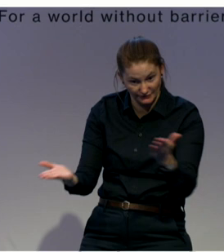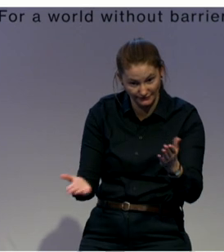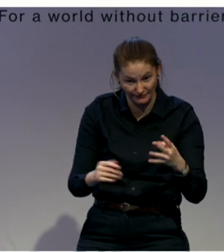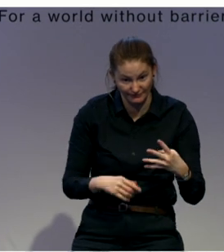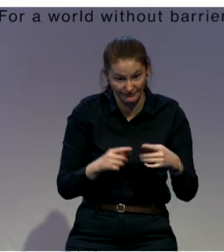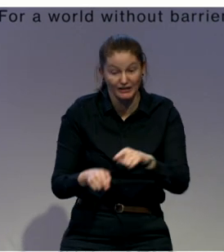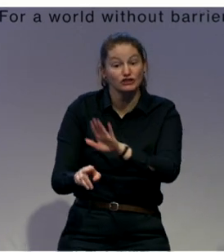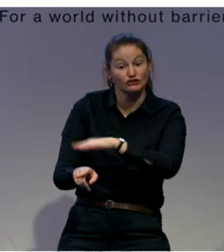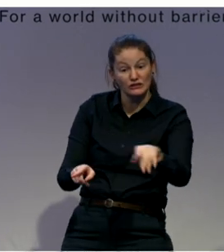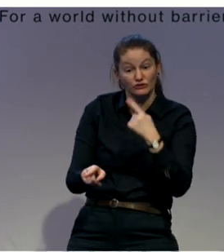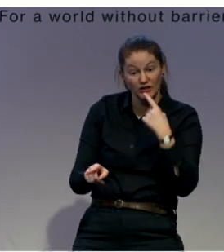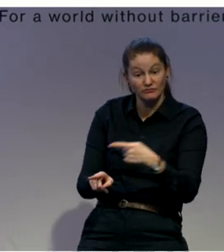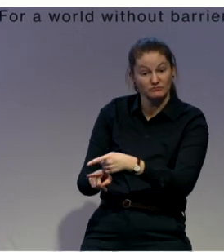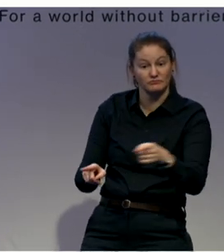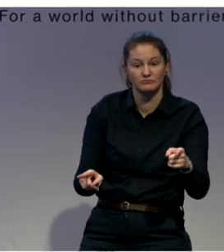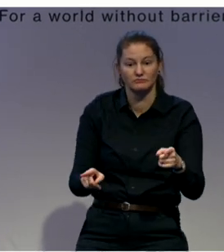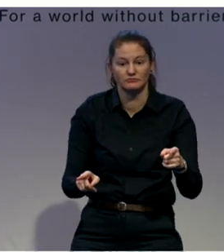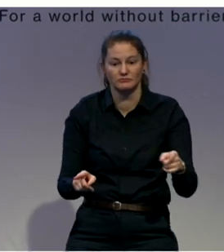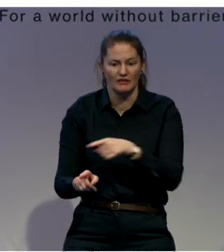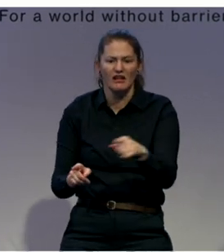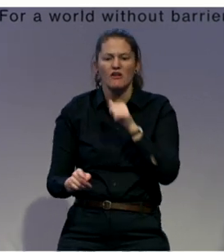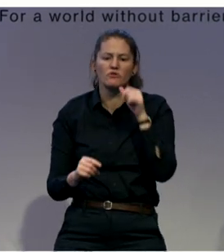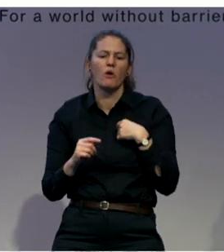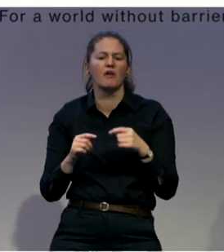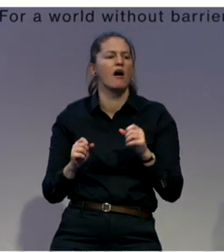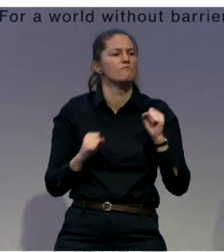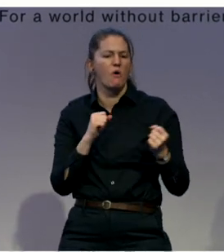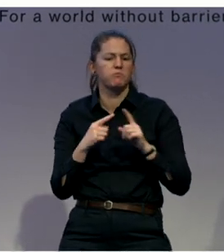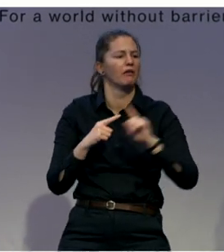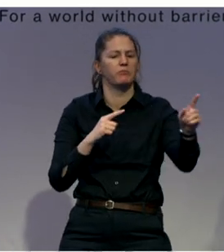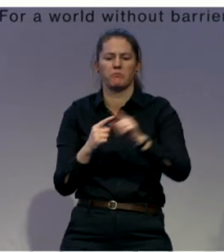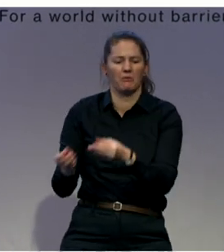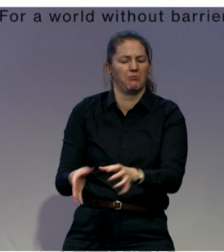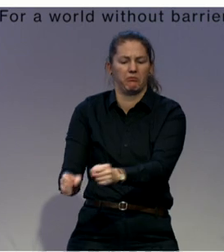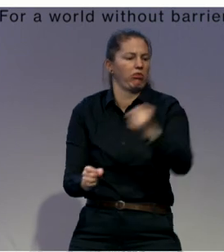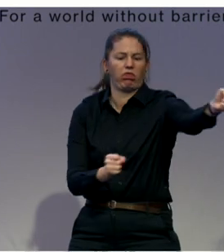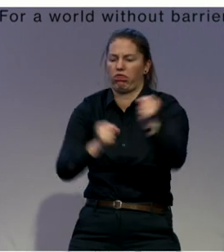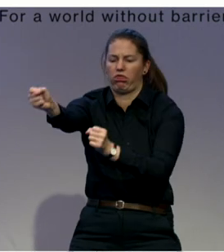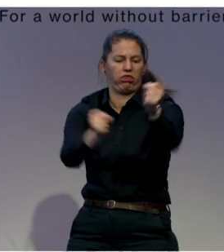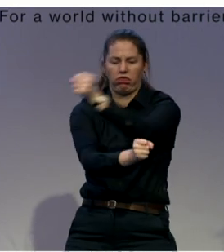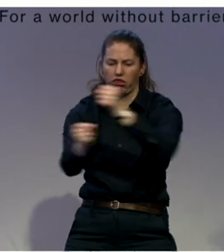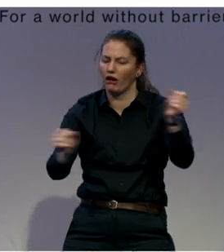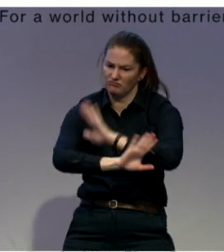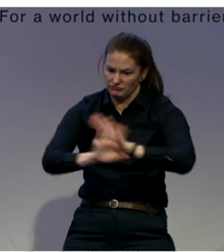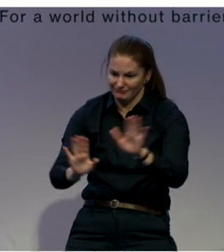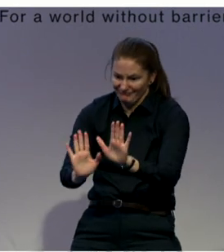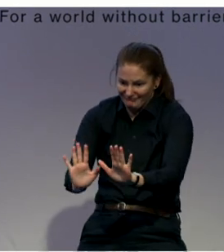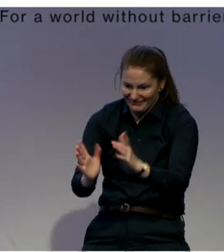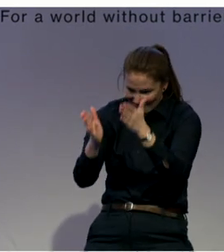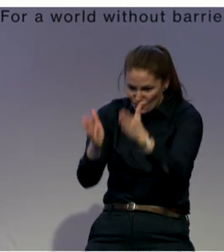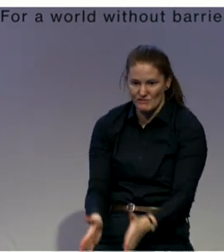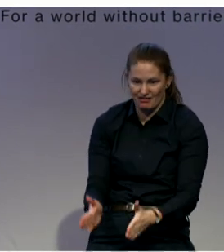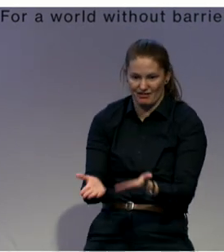it's our special motto. Resource each element of the reform. And the last but not least,